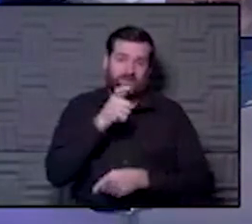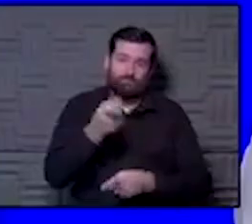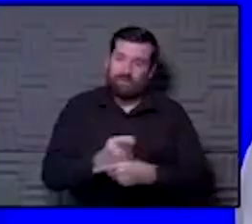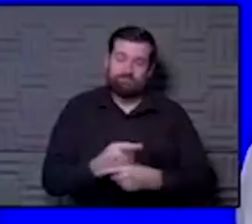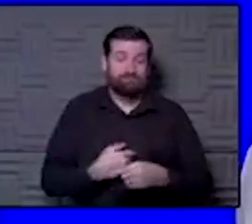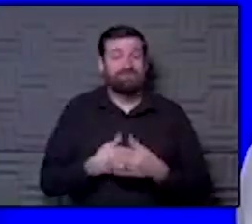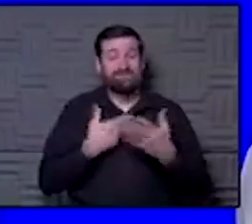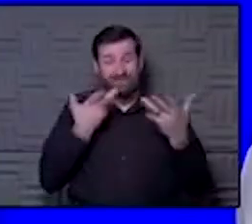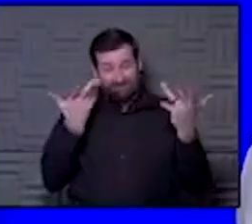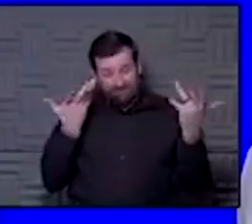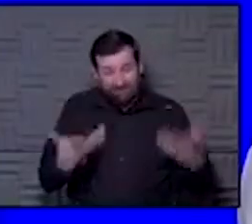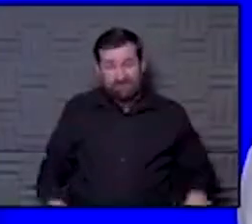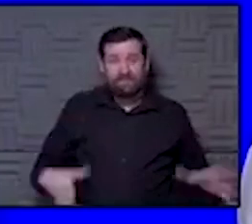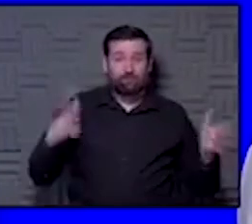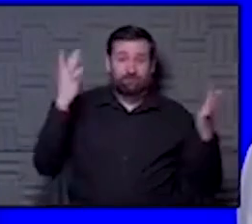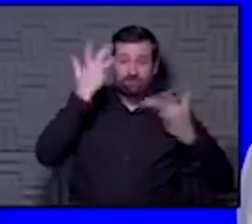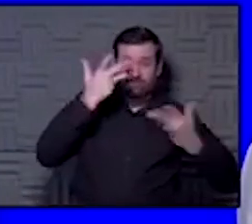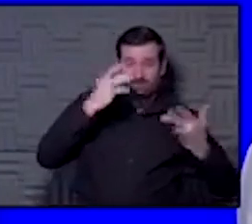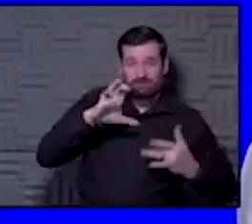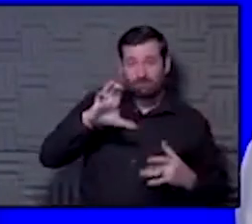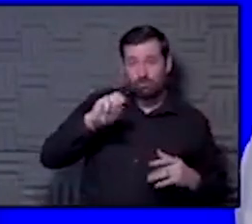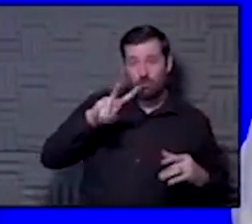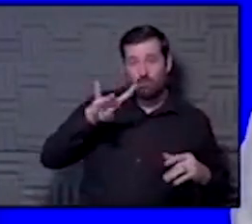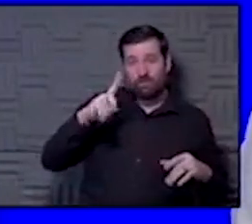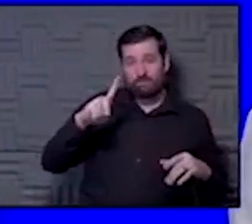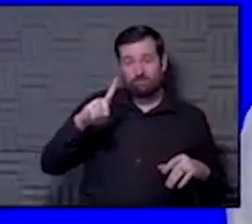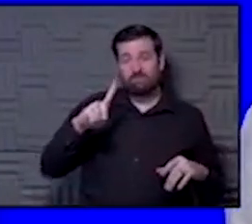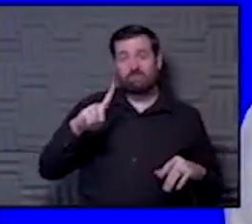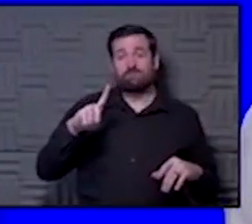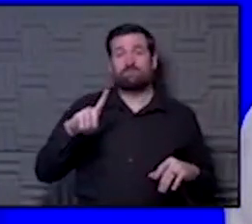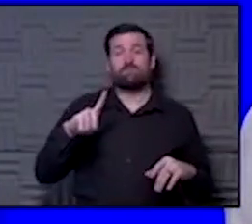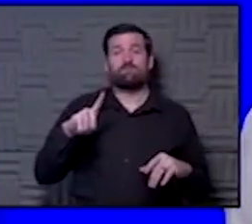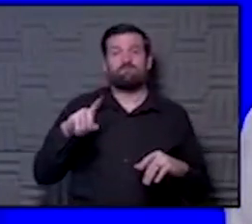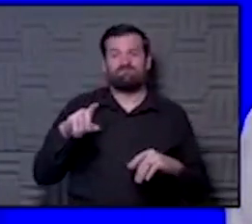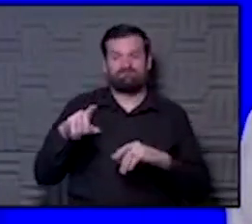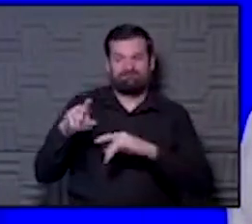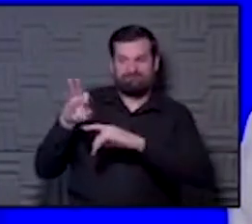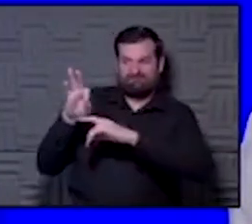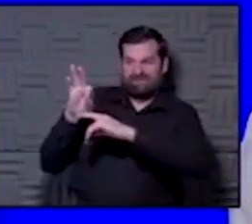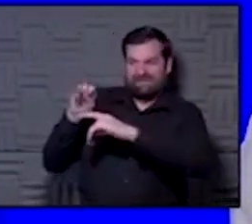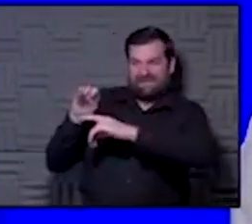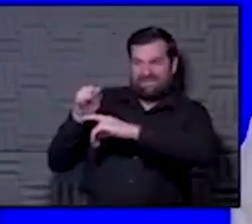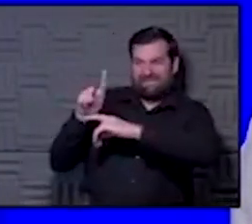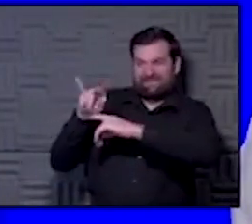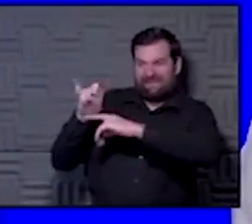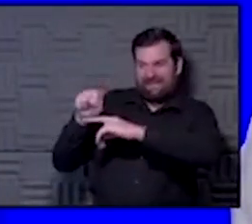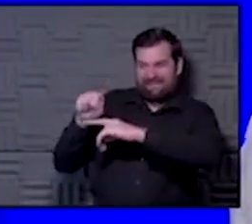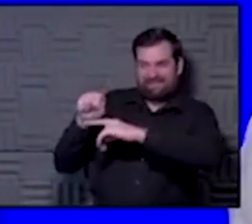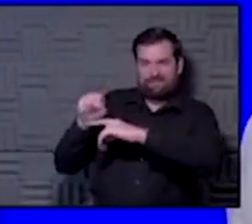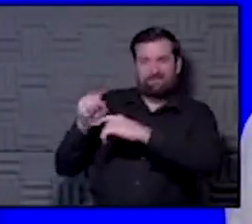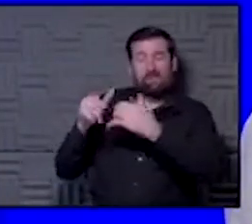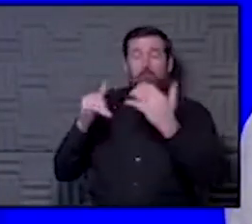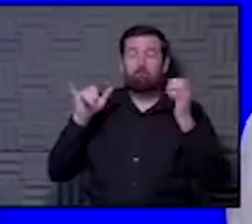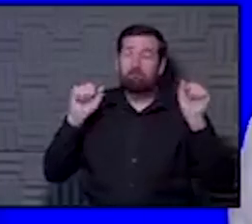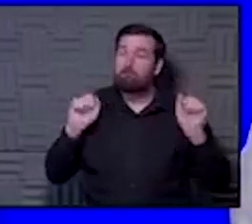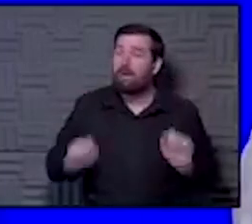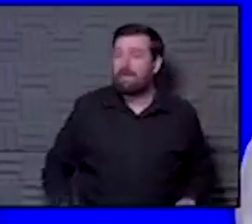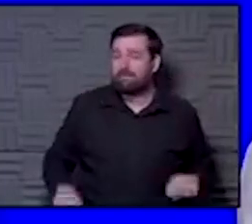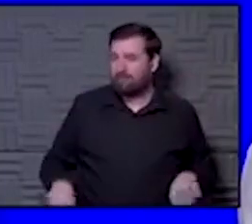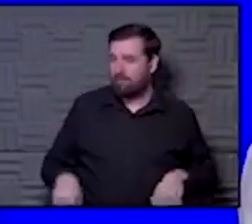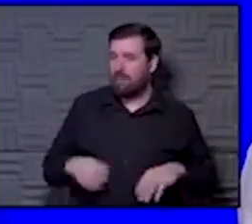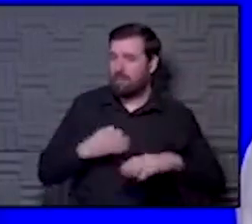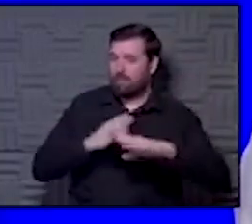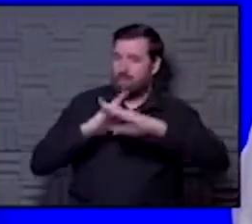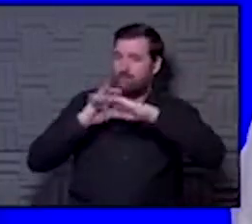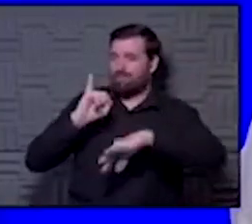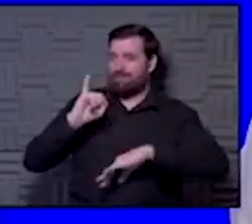after having COVID, you do have, there is that 90 day window when you may be immune from getting it again, but